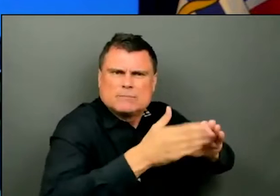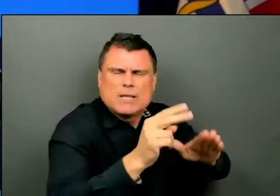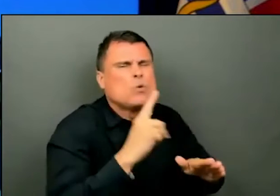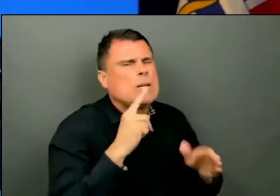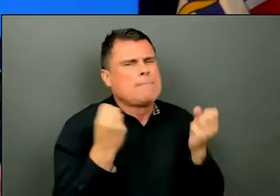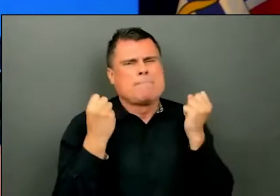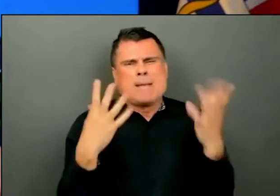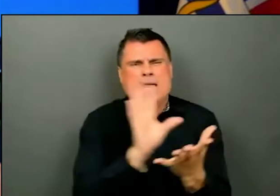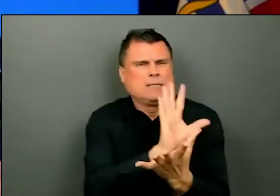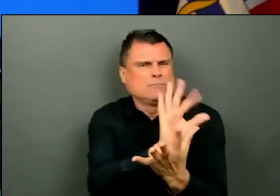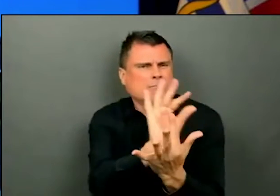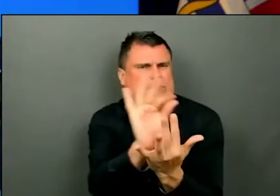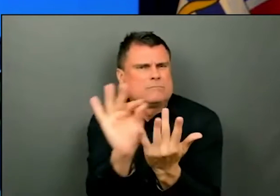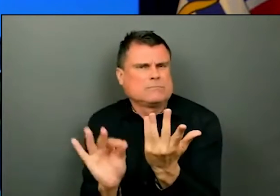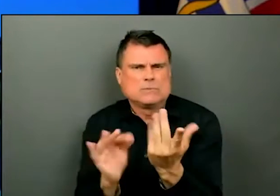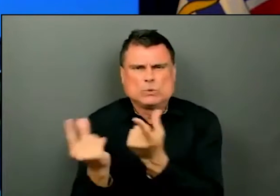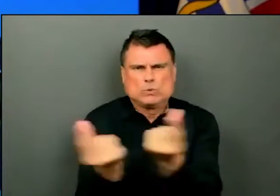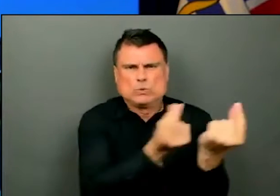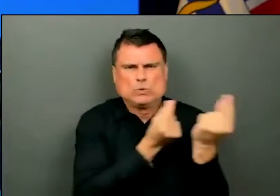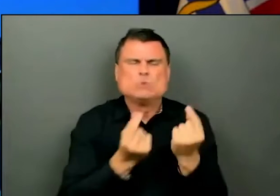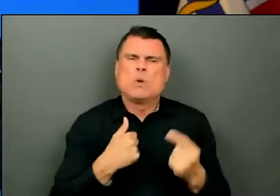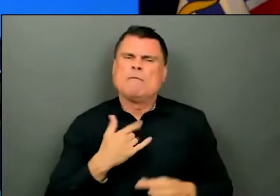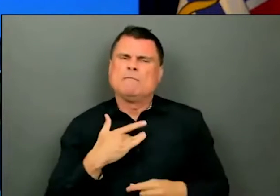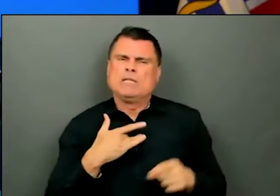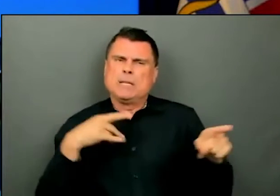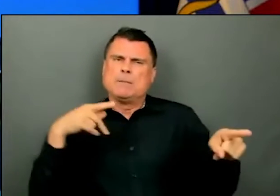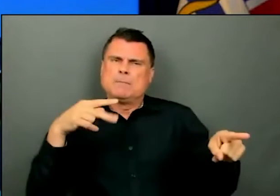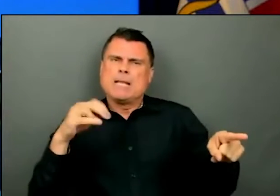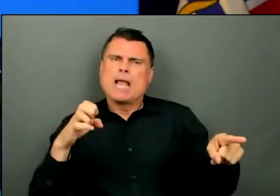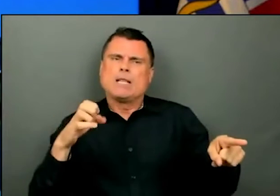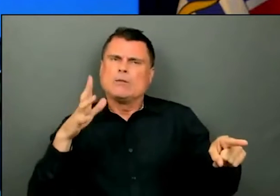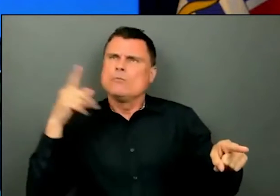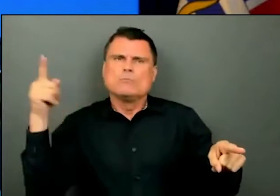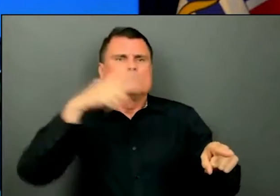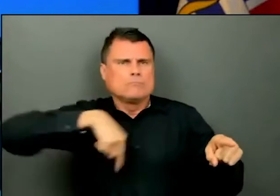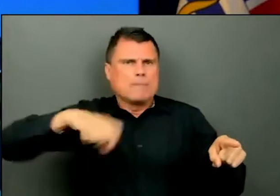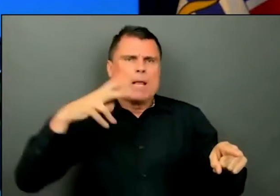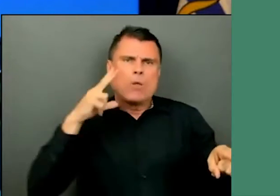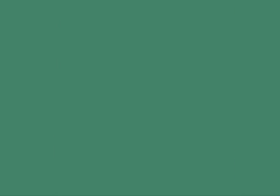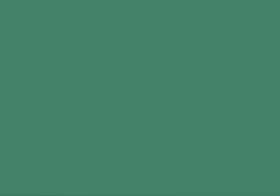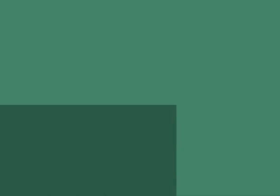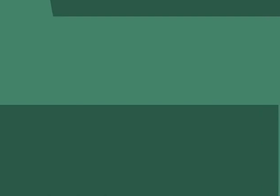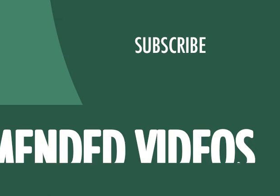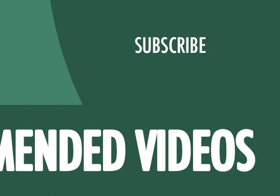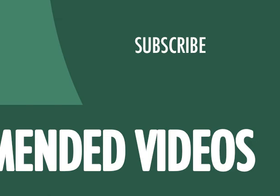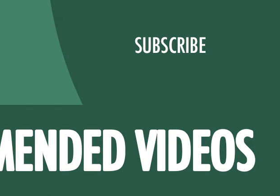And we're comfortable that this is going to land well for the vast majority of the major attractions in BC.